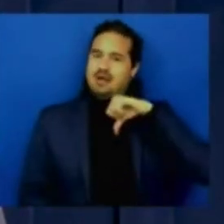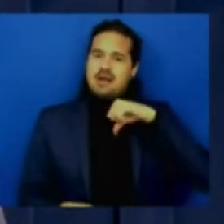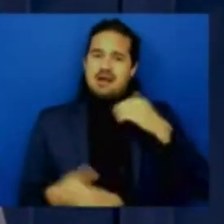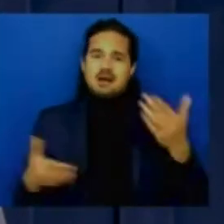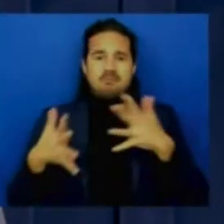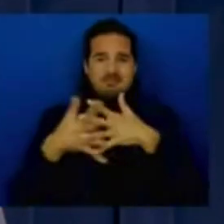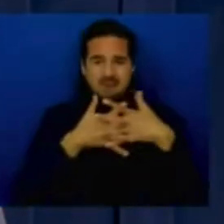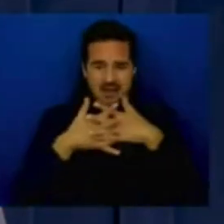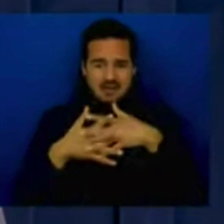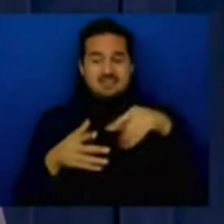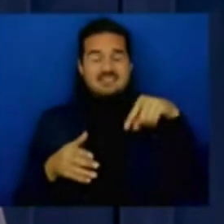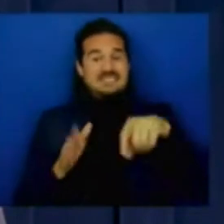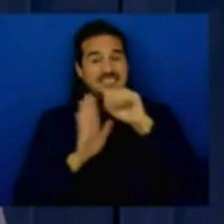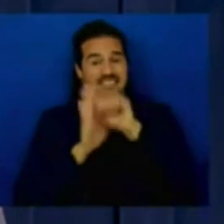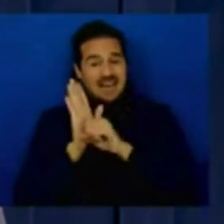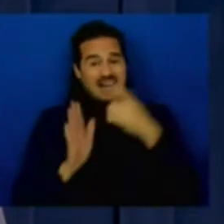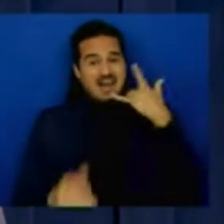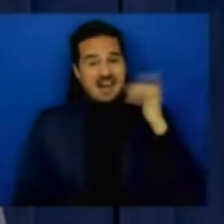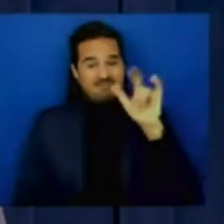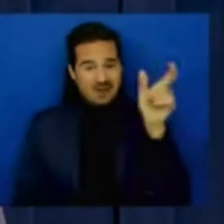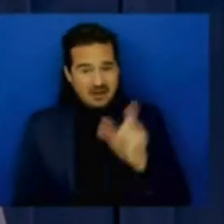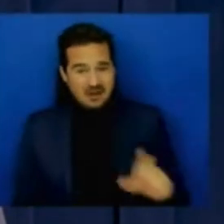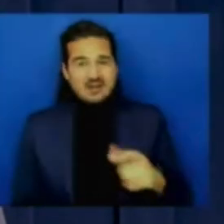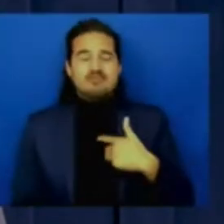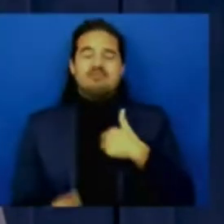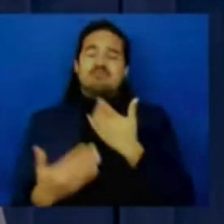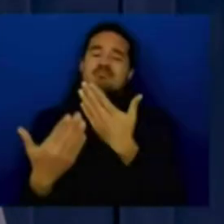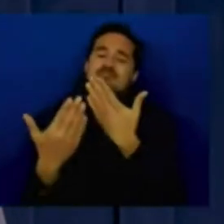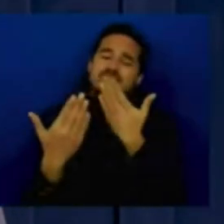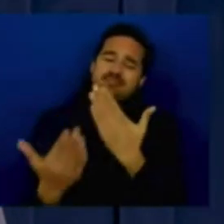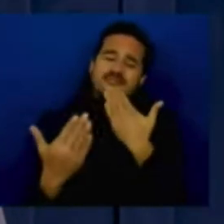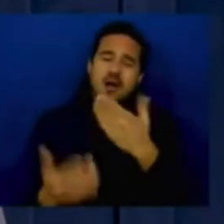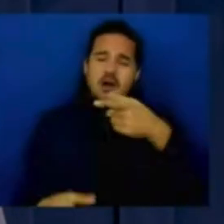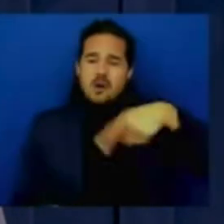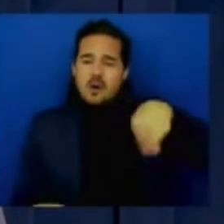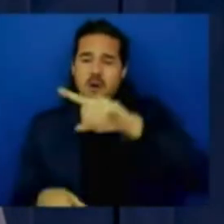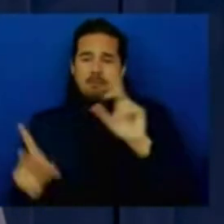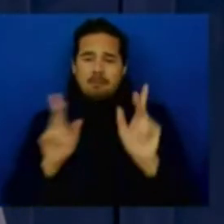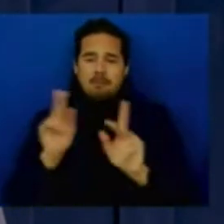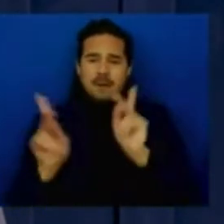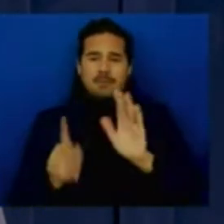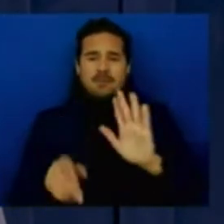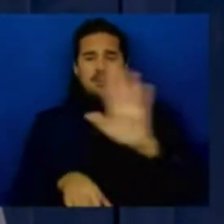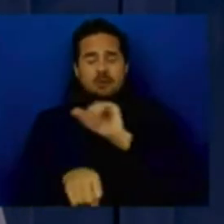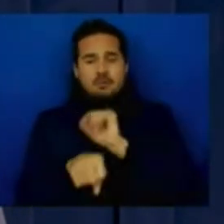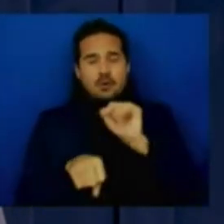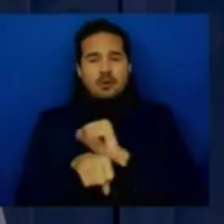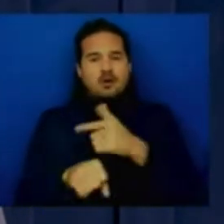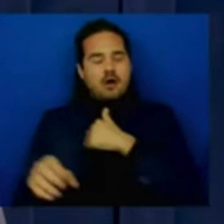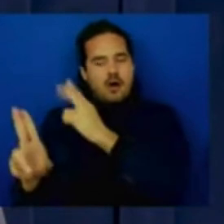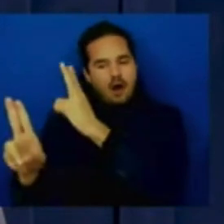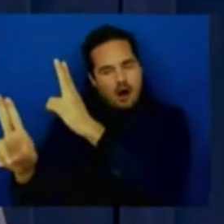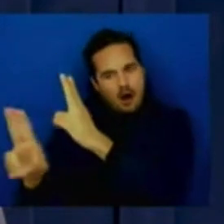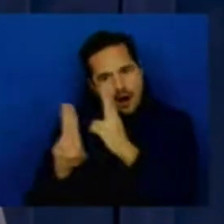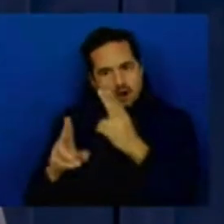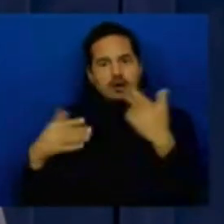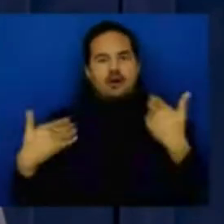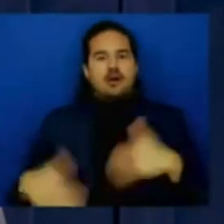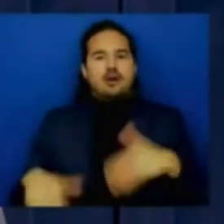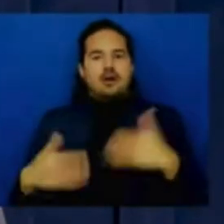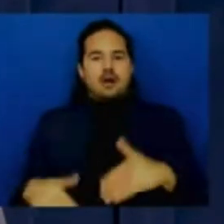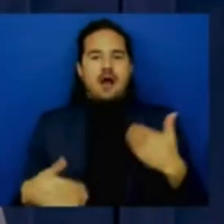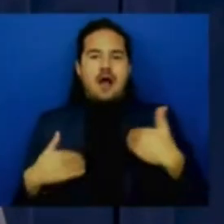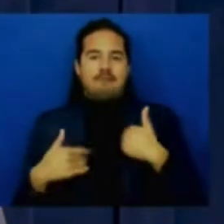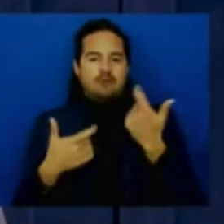just here with gratitude humbled by the enormity of the task ahead of us not naive that good enough